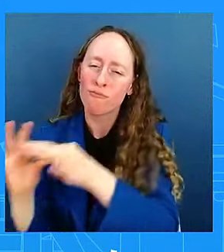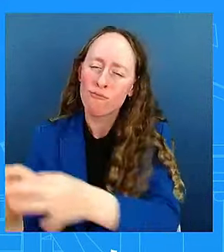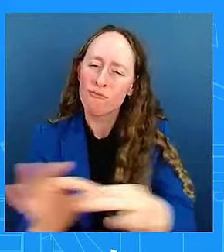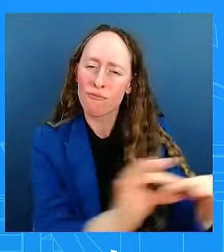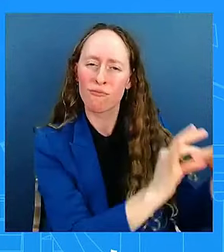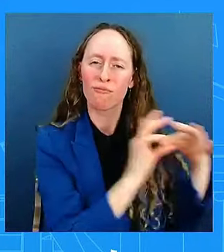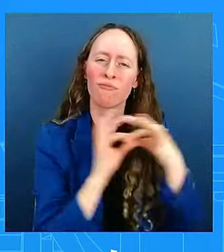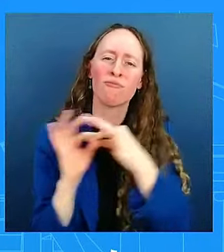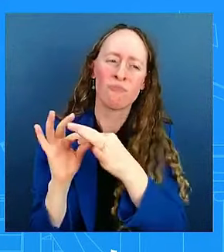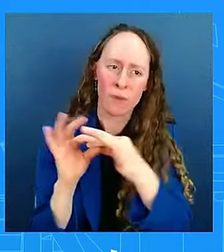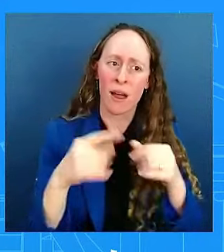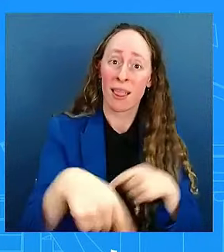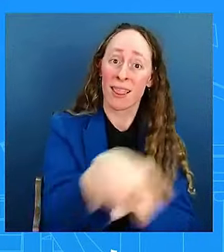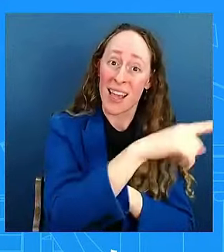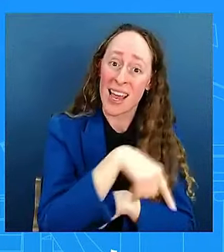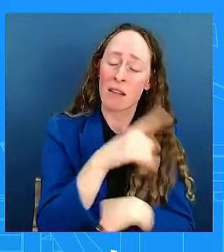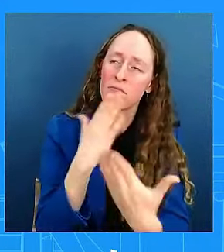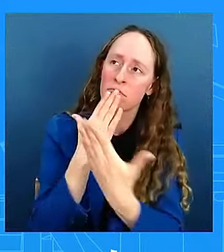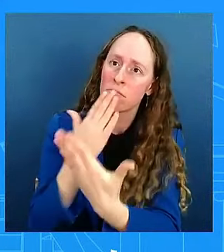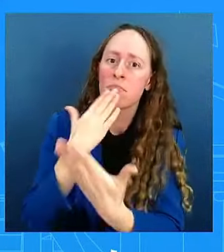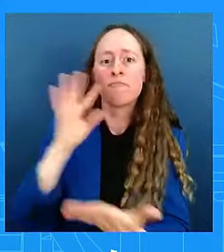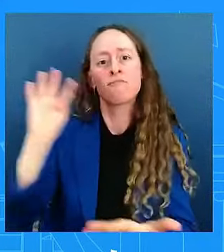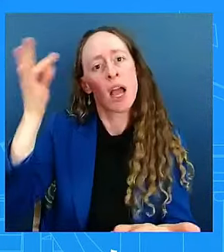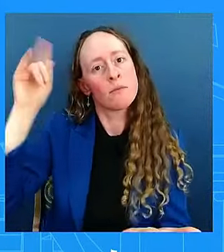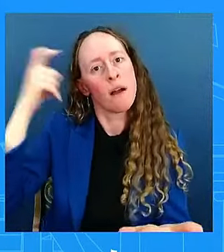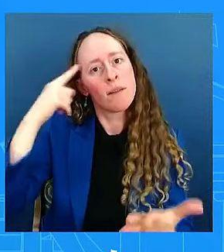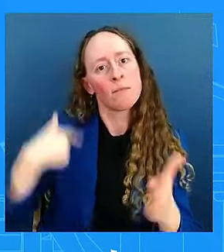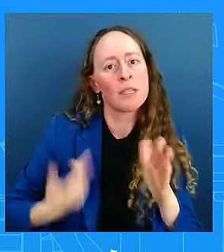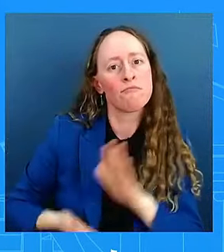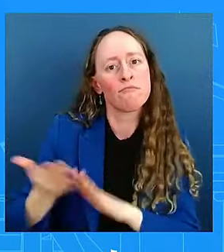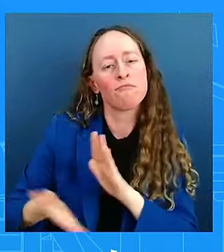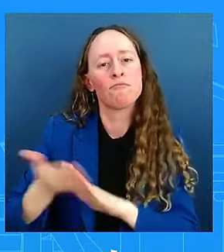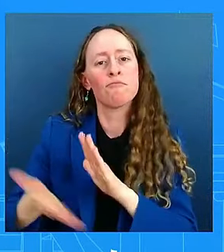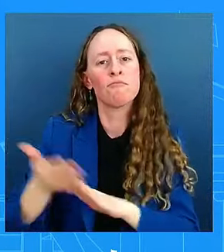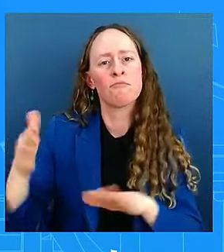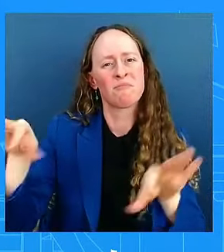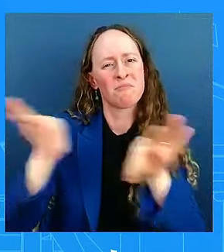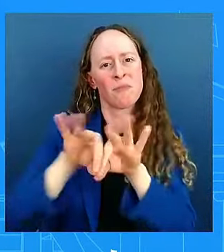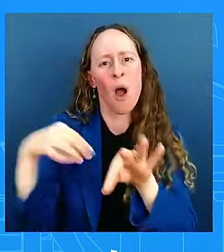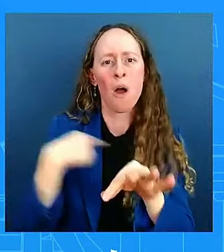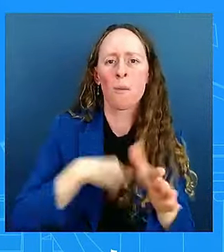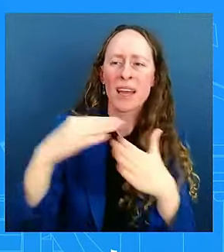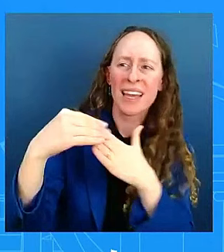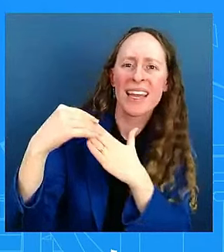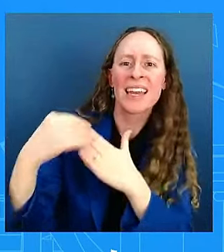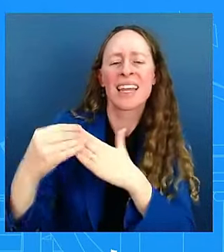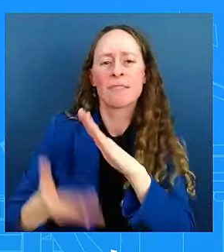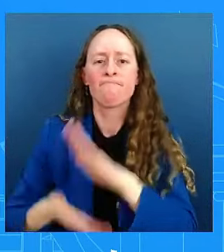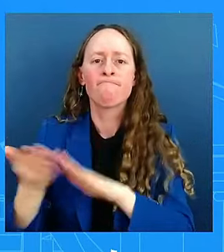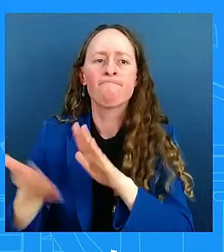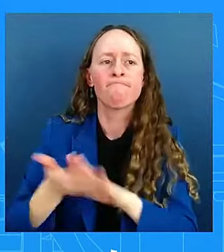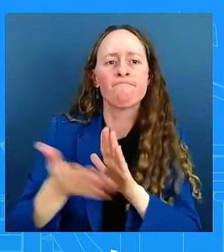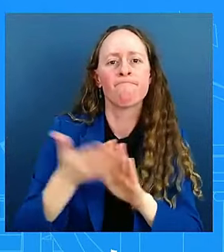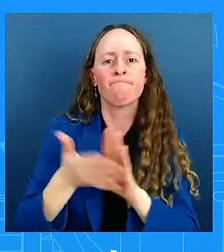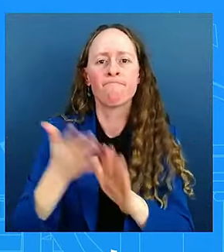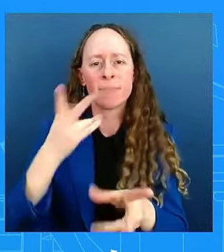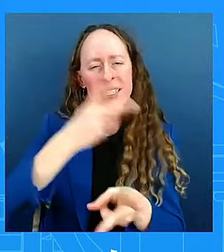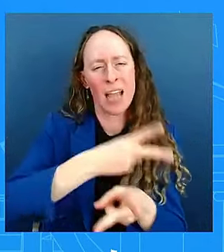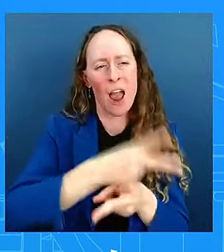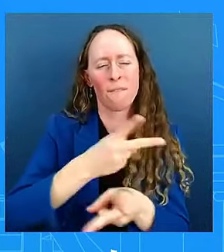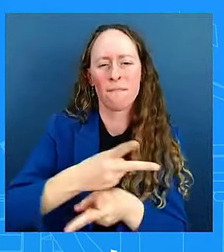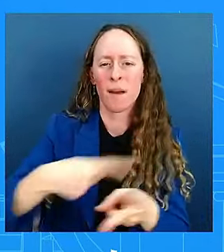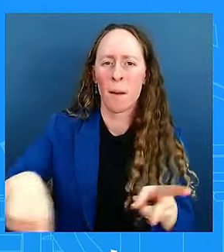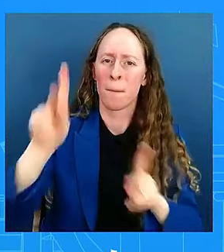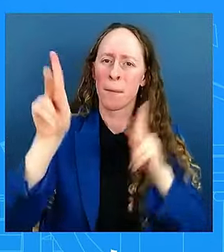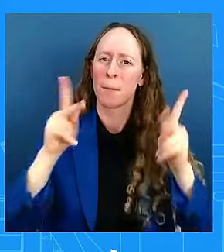matters. The President's leadership in this moment helps to save lives, protect critical alliances,